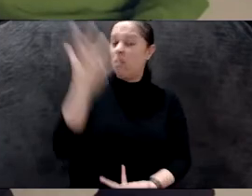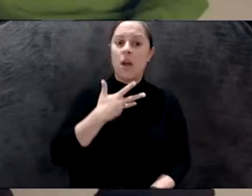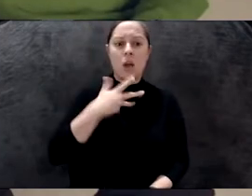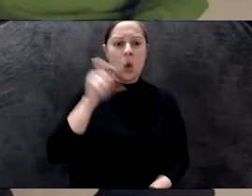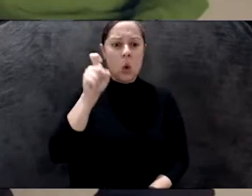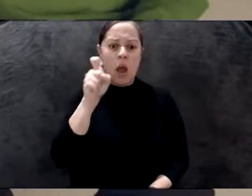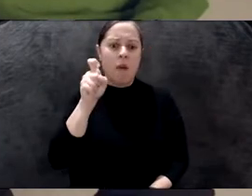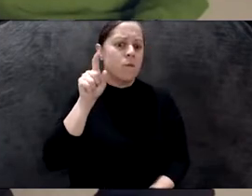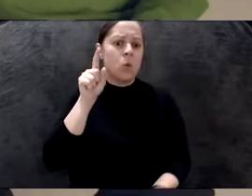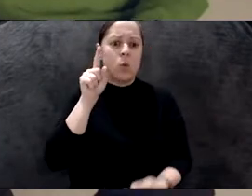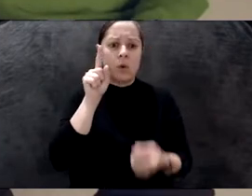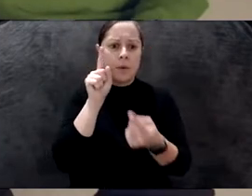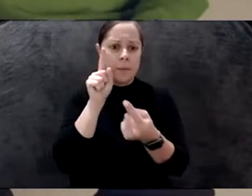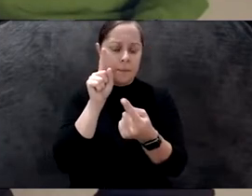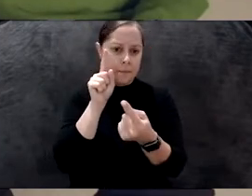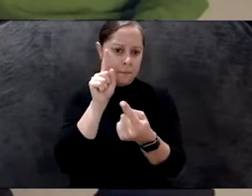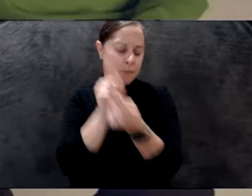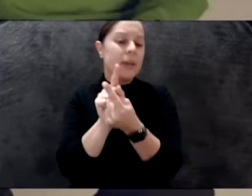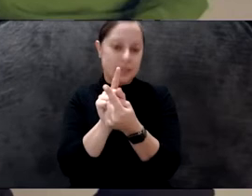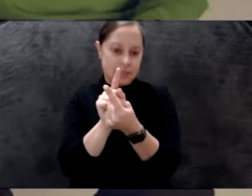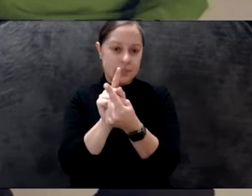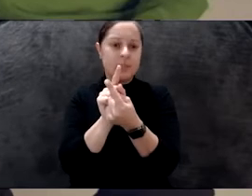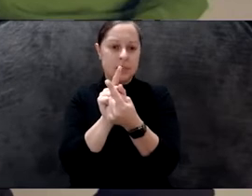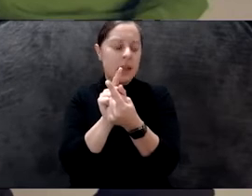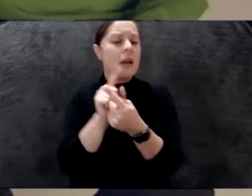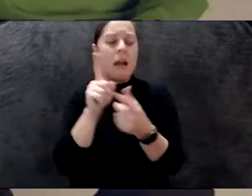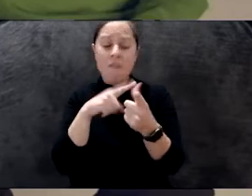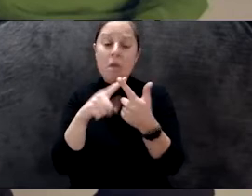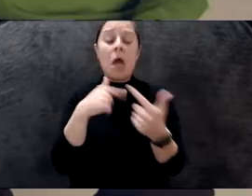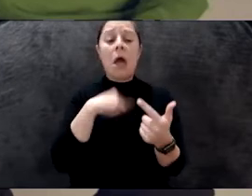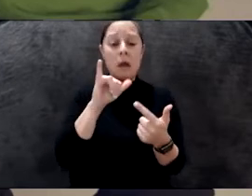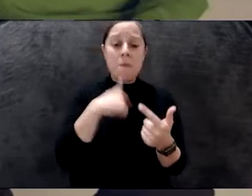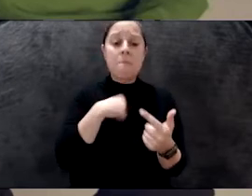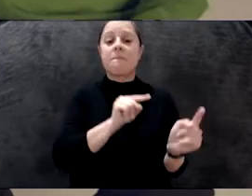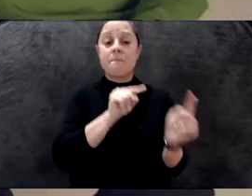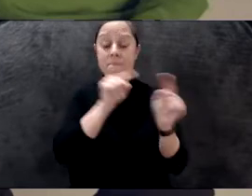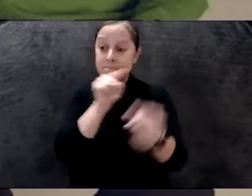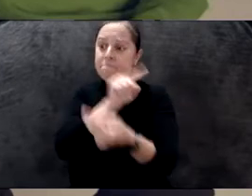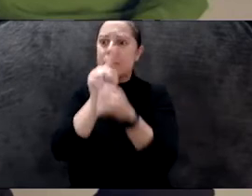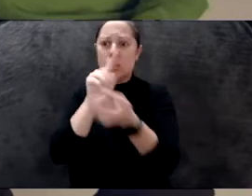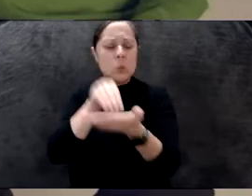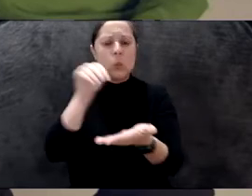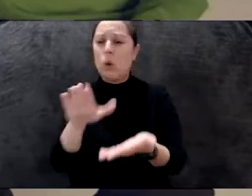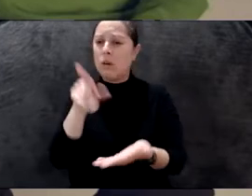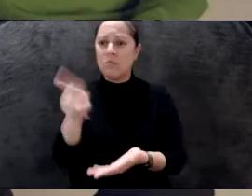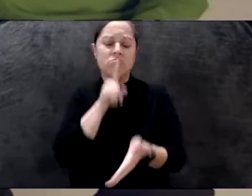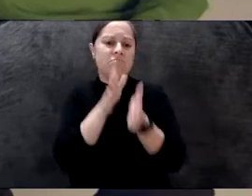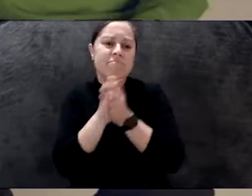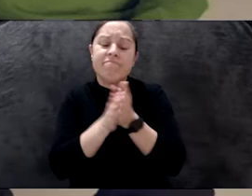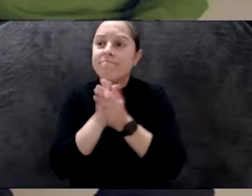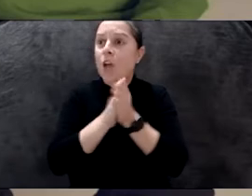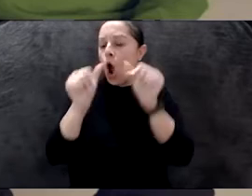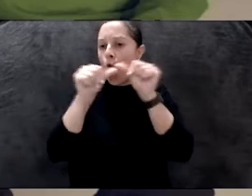Urgent. It was almost shocking. And then I went to the studio, and it was amazing. It was so much interested in architecture